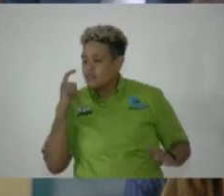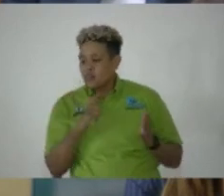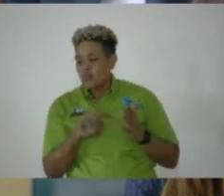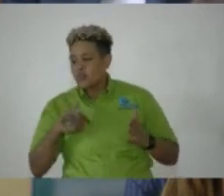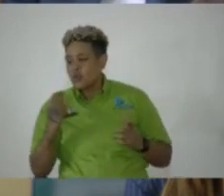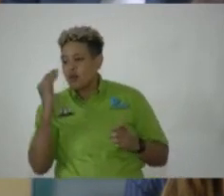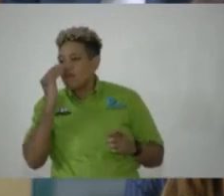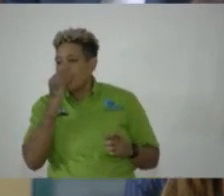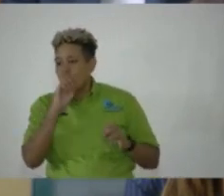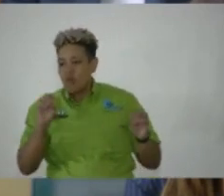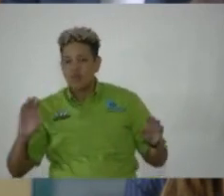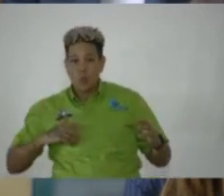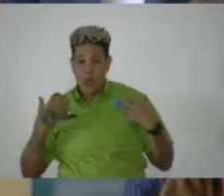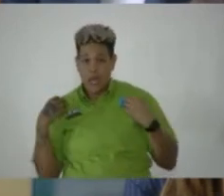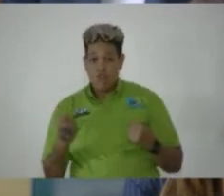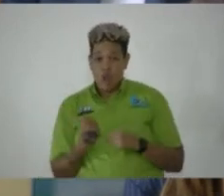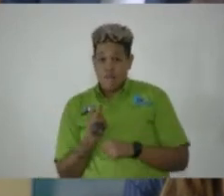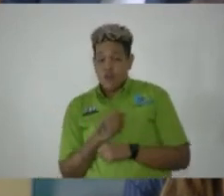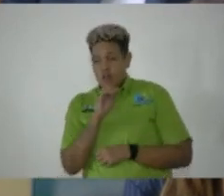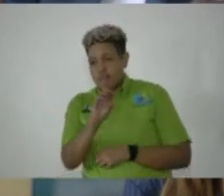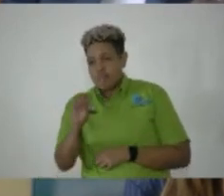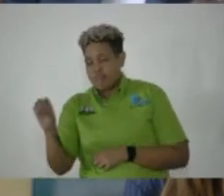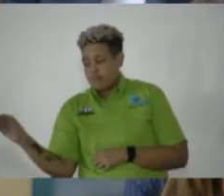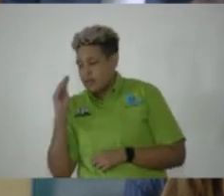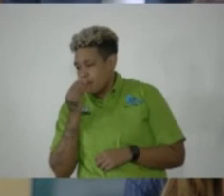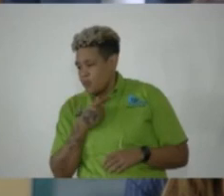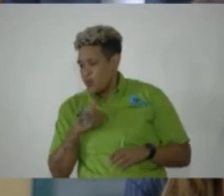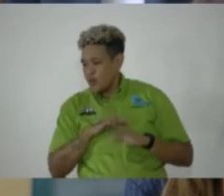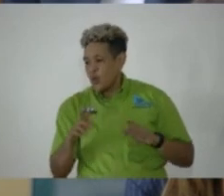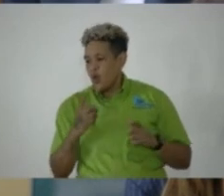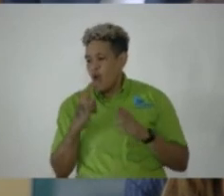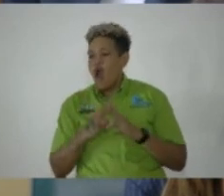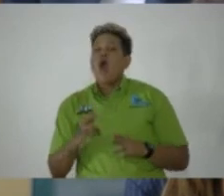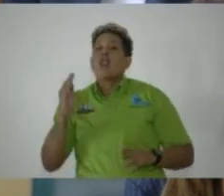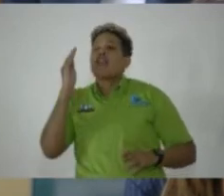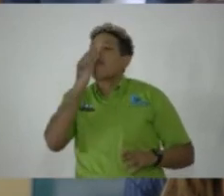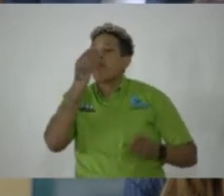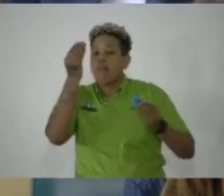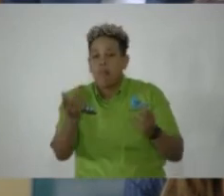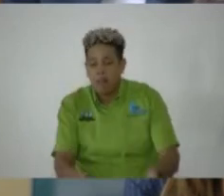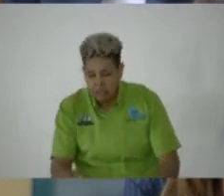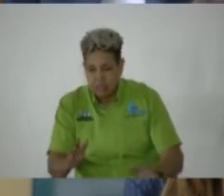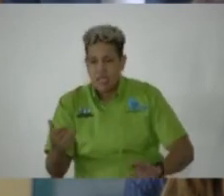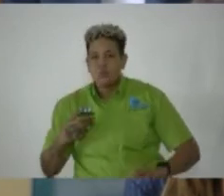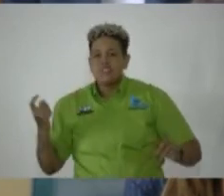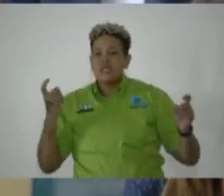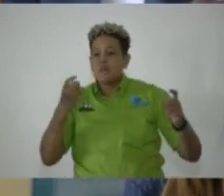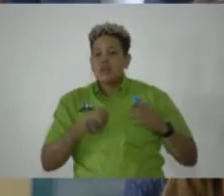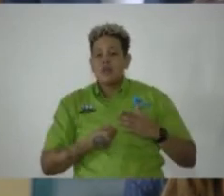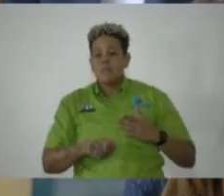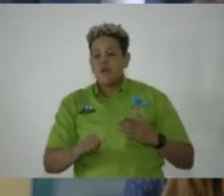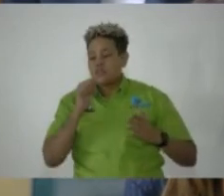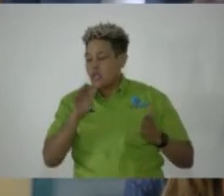floral tributes to our heroes and we do not call it wreath-laying because we celebrate their birth, not their